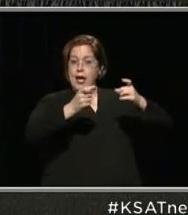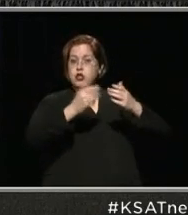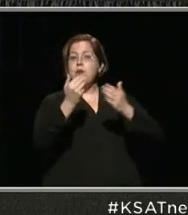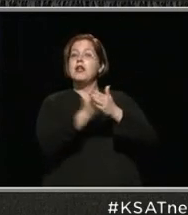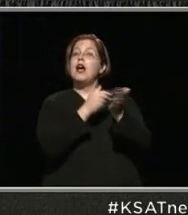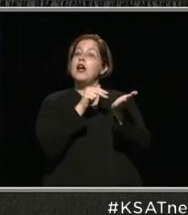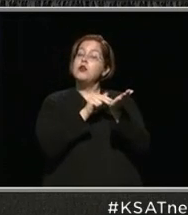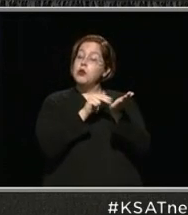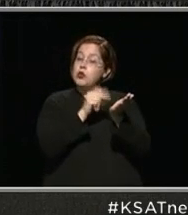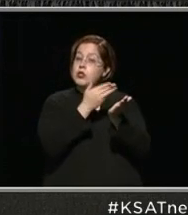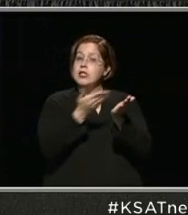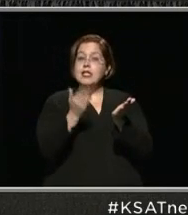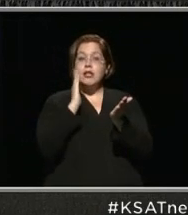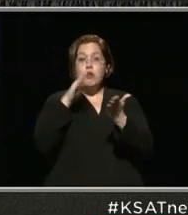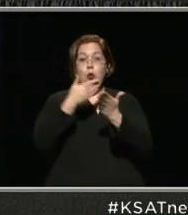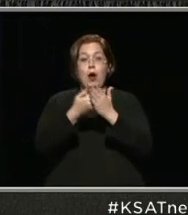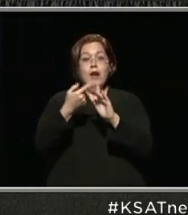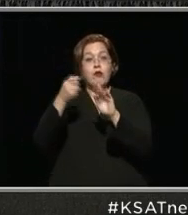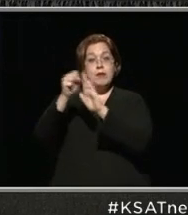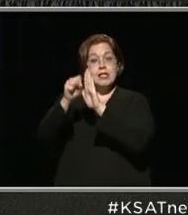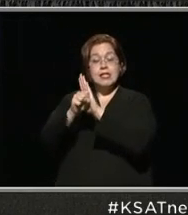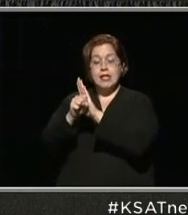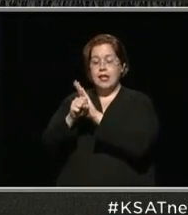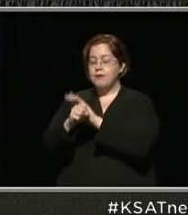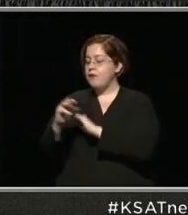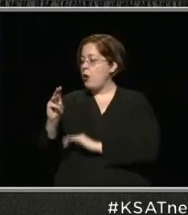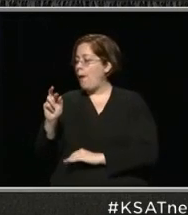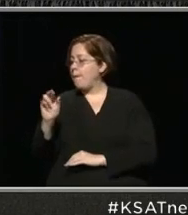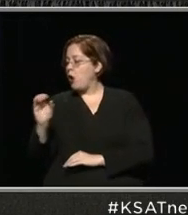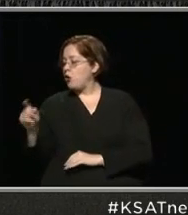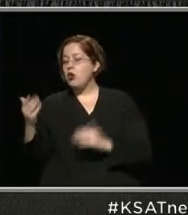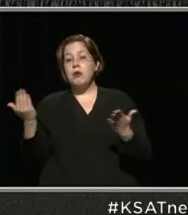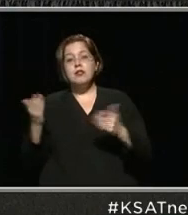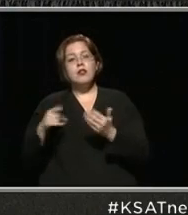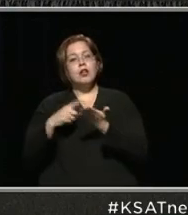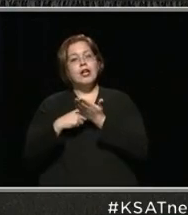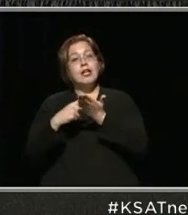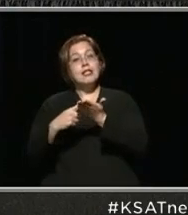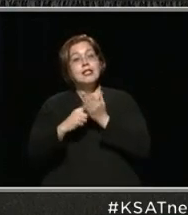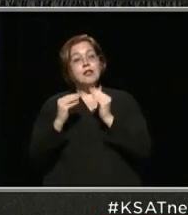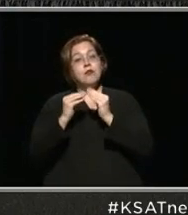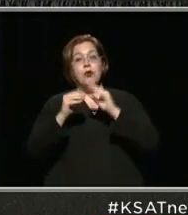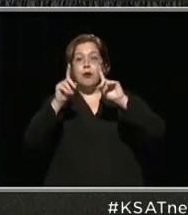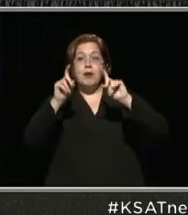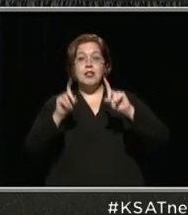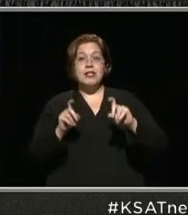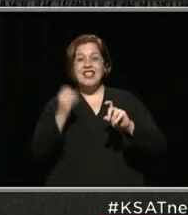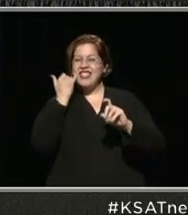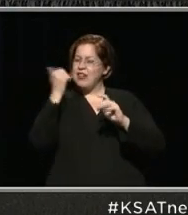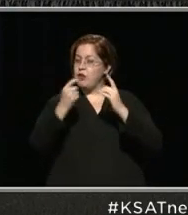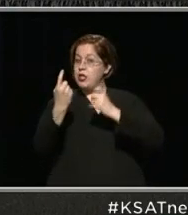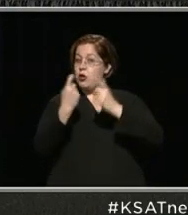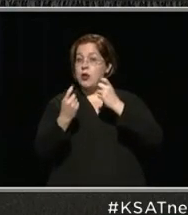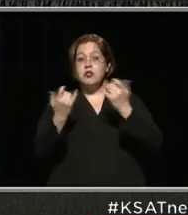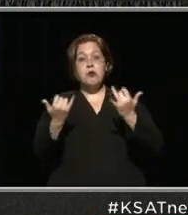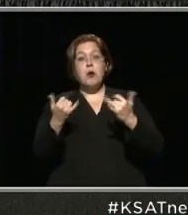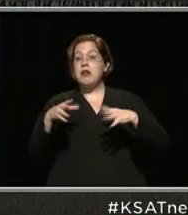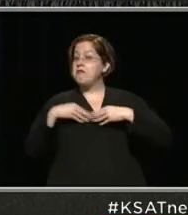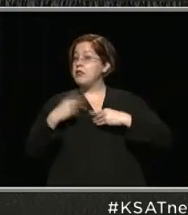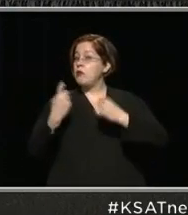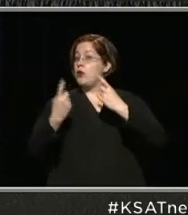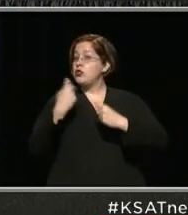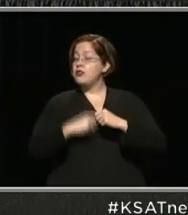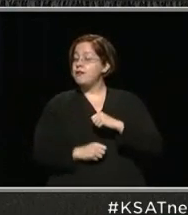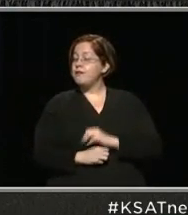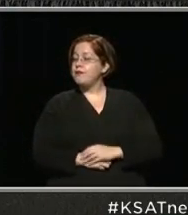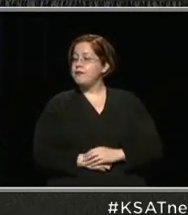and things we are getting from the state and federal level. Mario is here also who can speak a little bit more about the testing if there are any questions. But at this point, we'll go to questions.